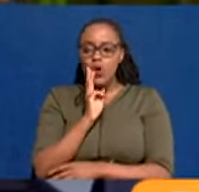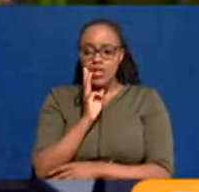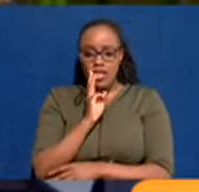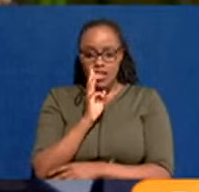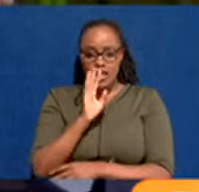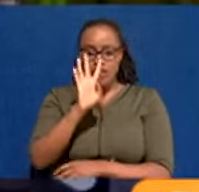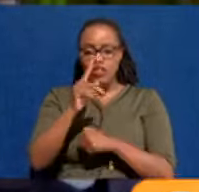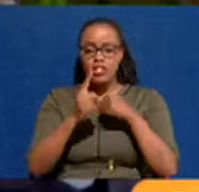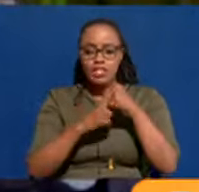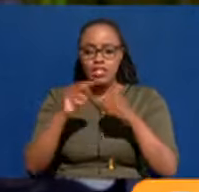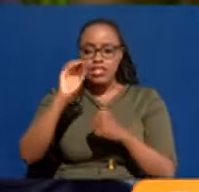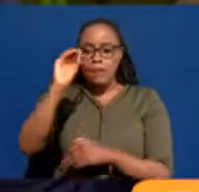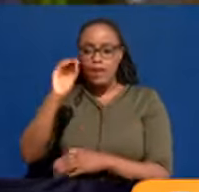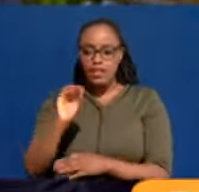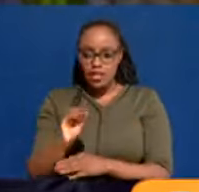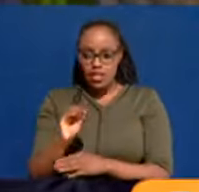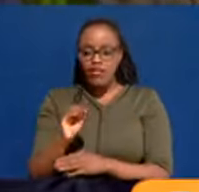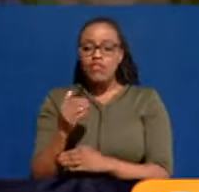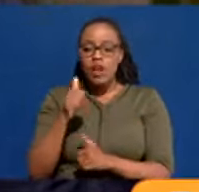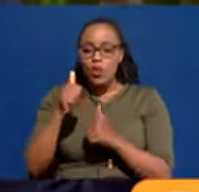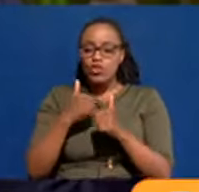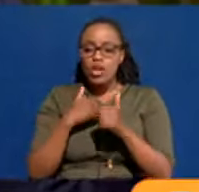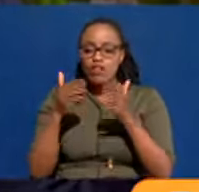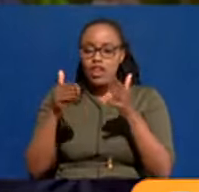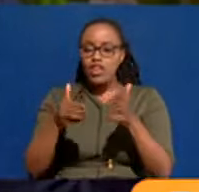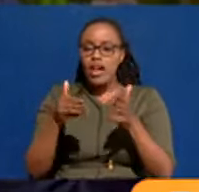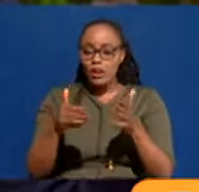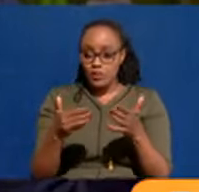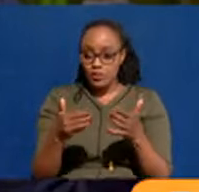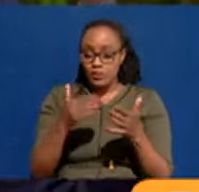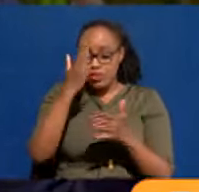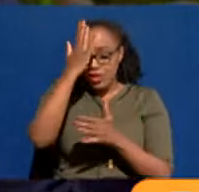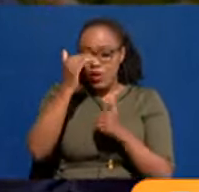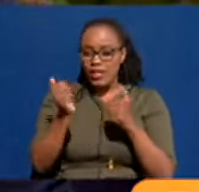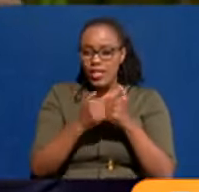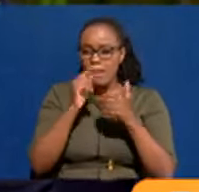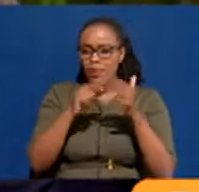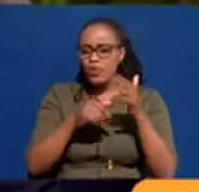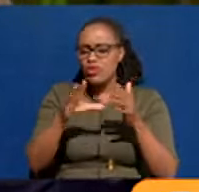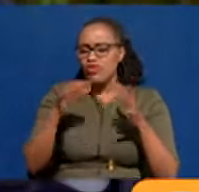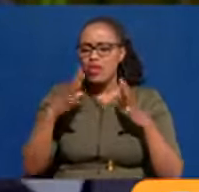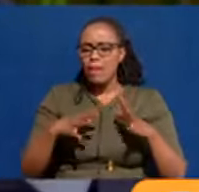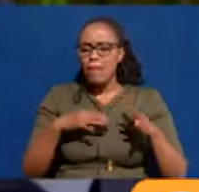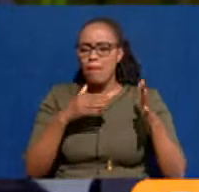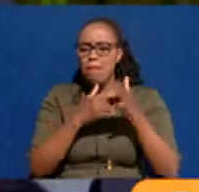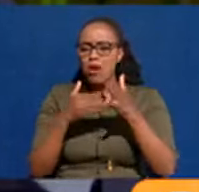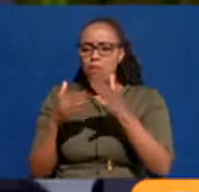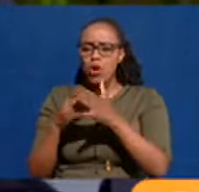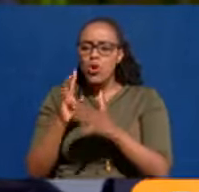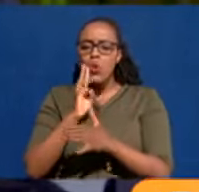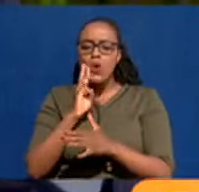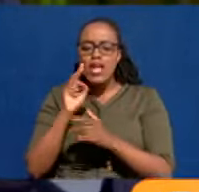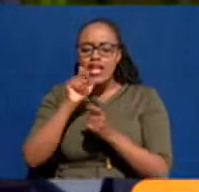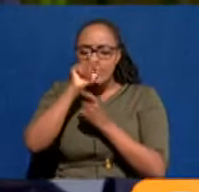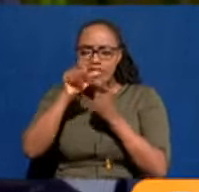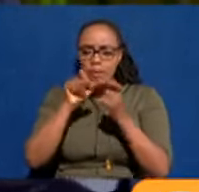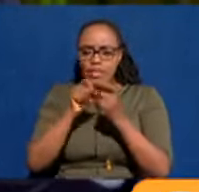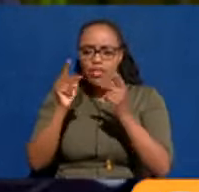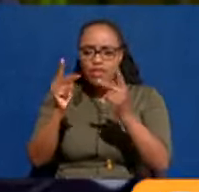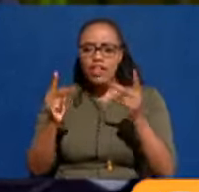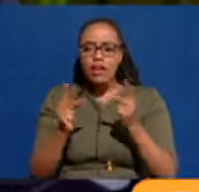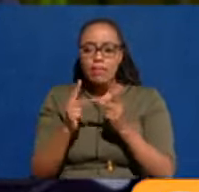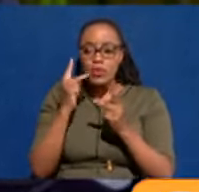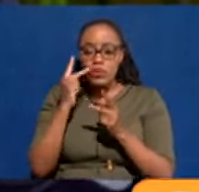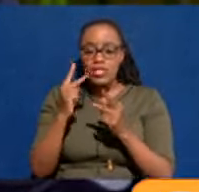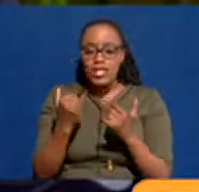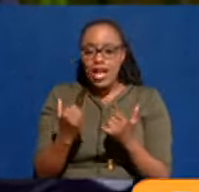46%. Now, once we have this extra water, because what happens is you find that people have blocked water in certain places, and you see